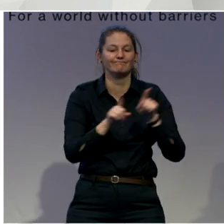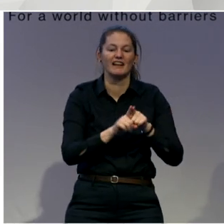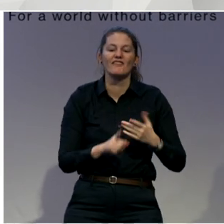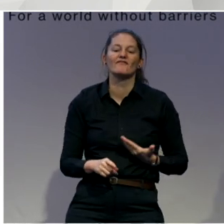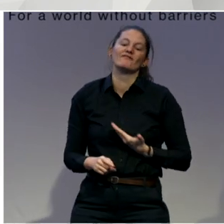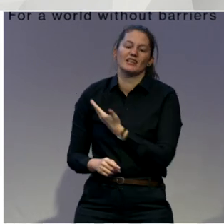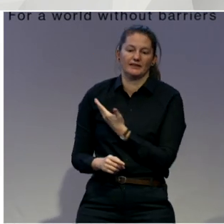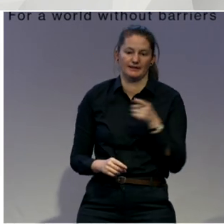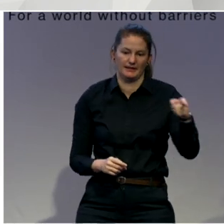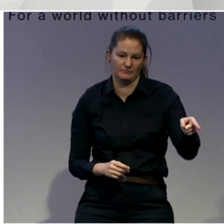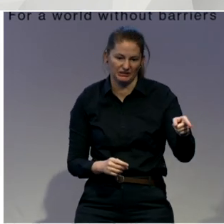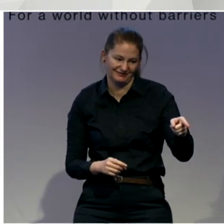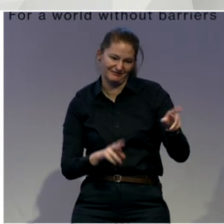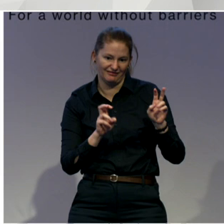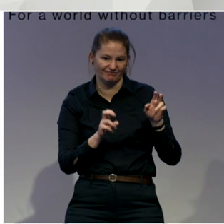incarcerated people.